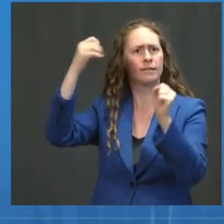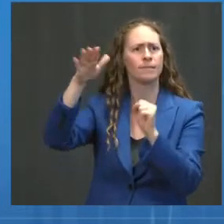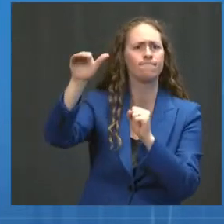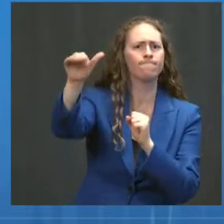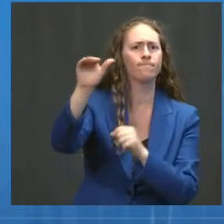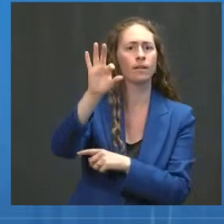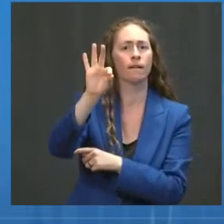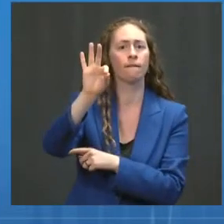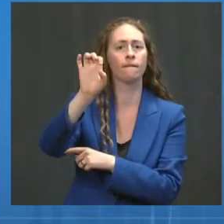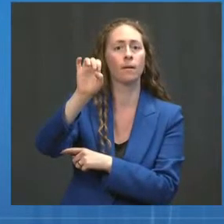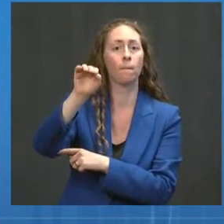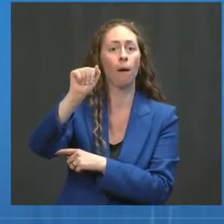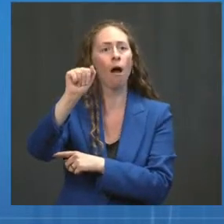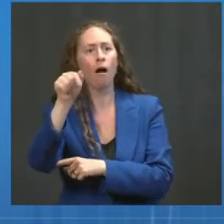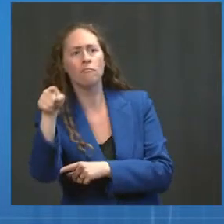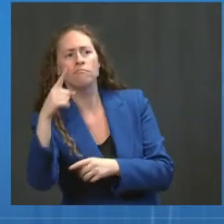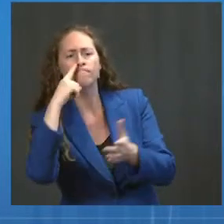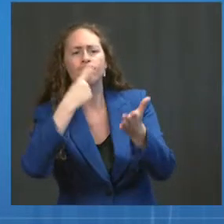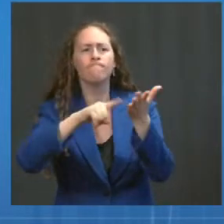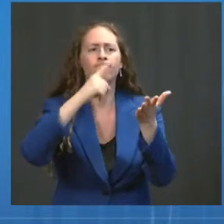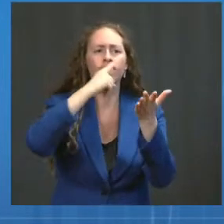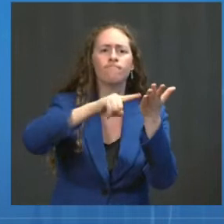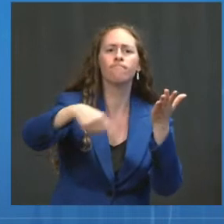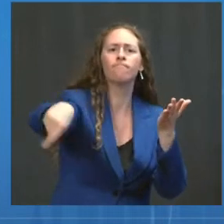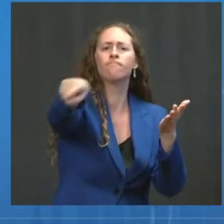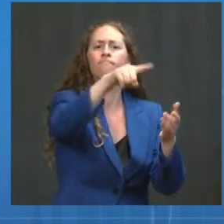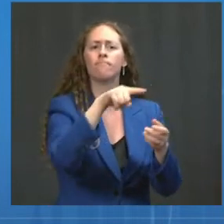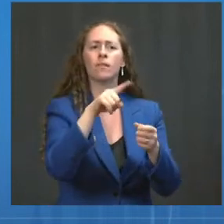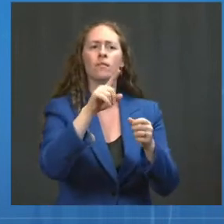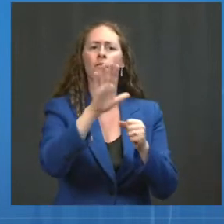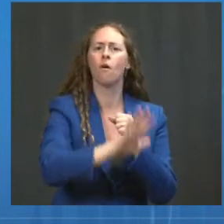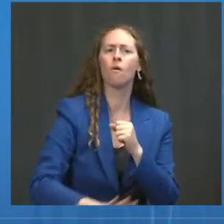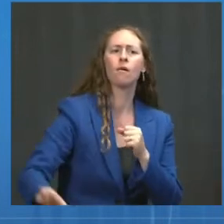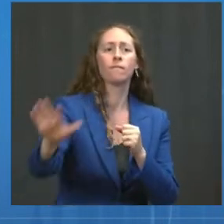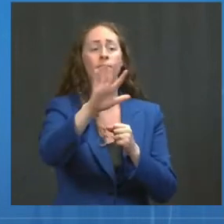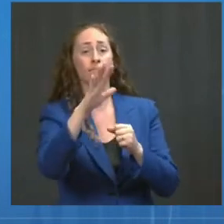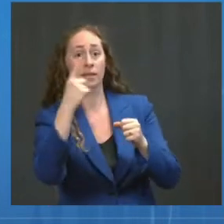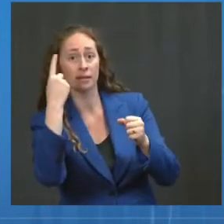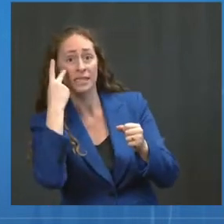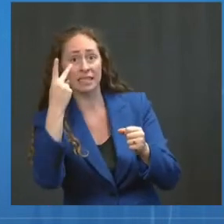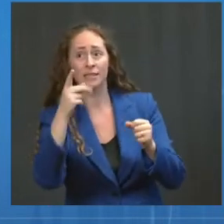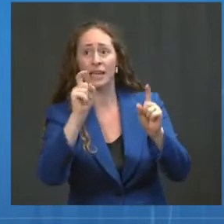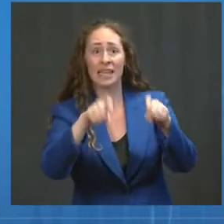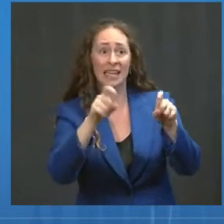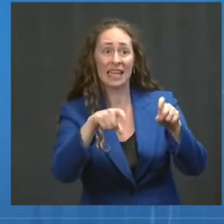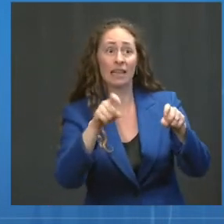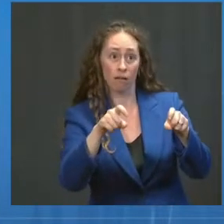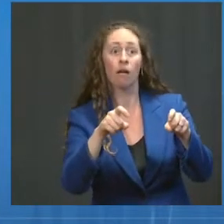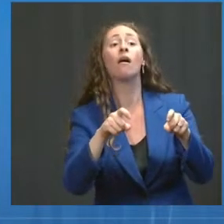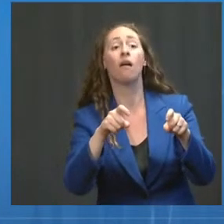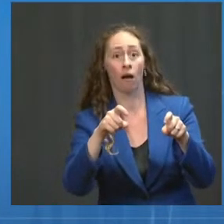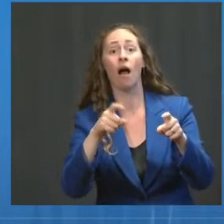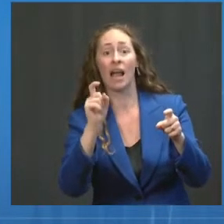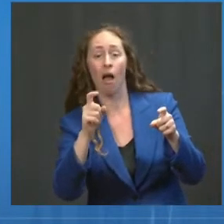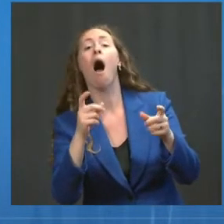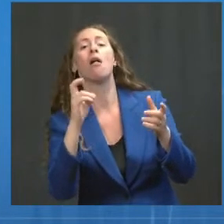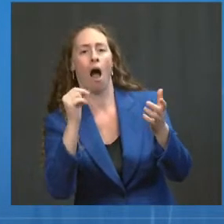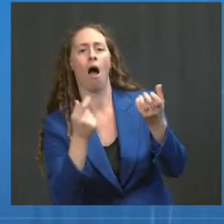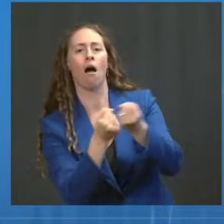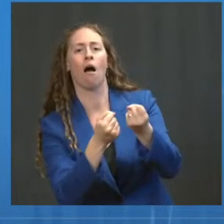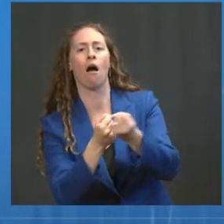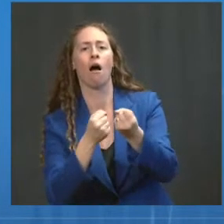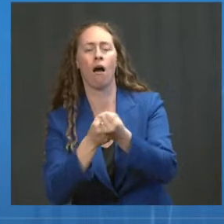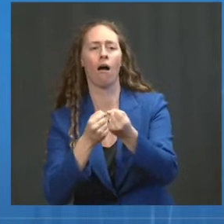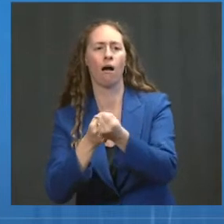for all eligible COVID-19 emergency response costs through the end of the calendar year, a